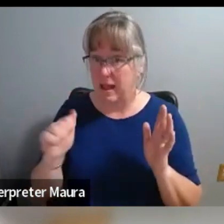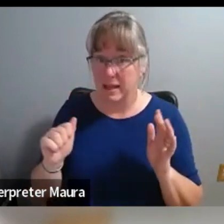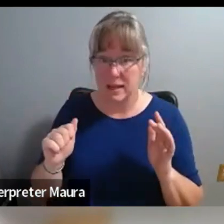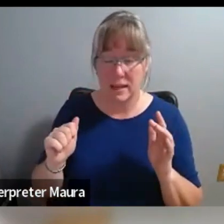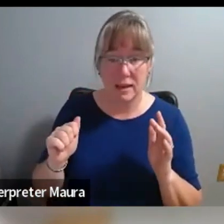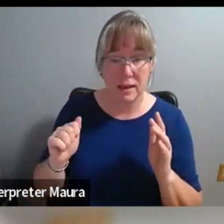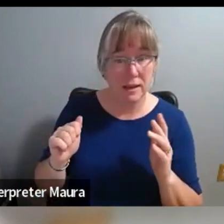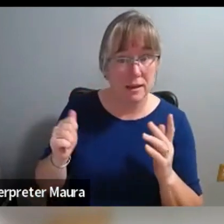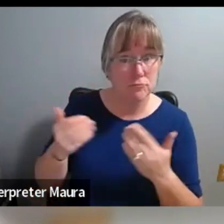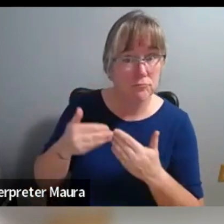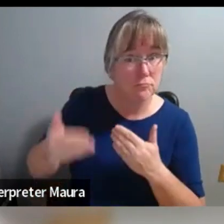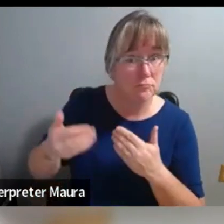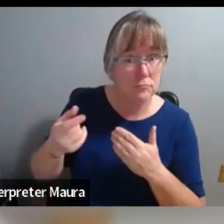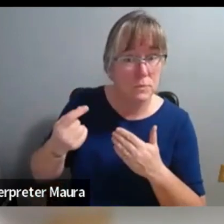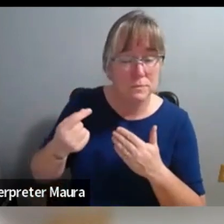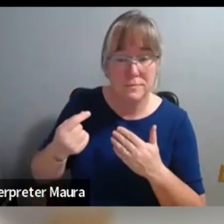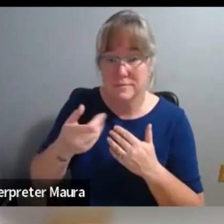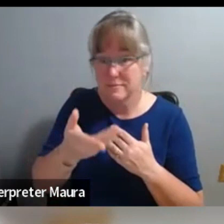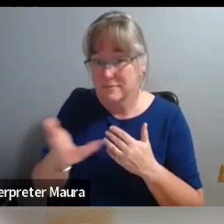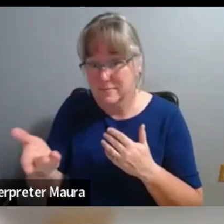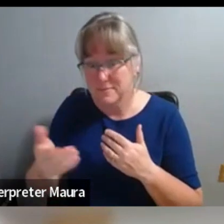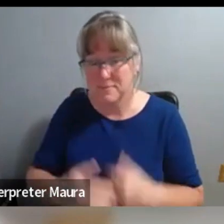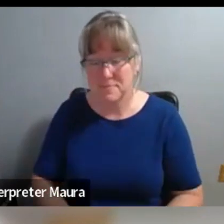project that you want to share?